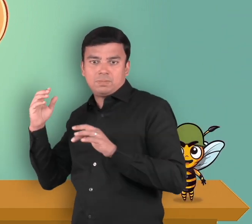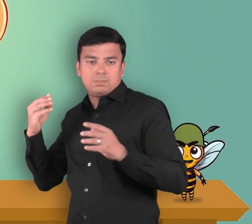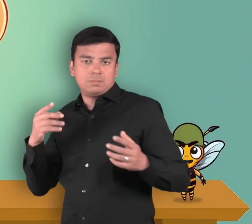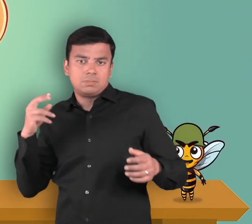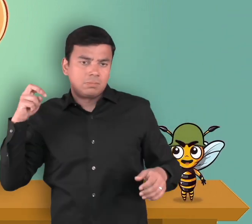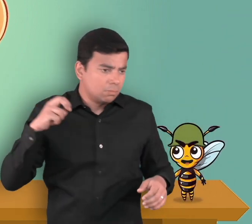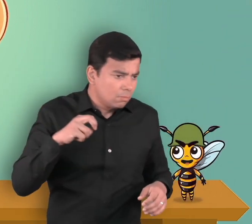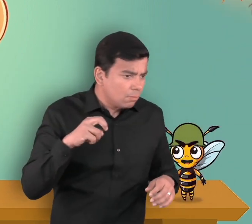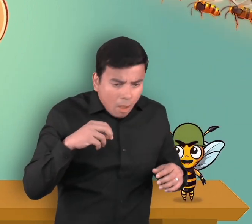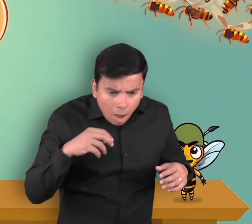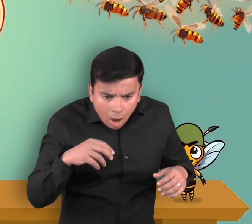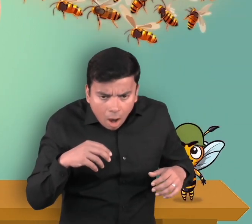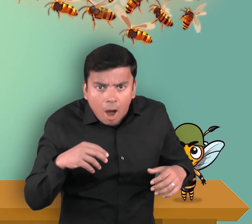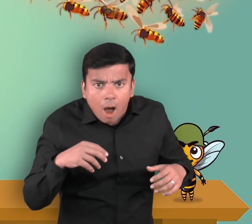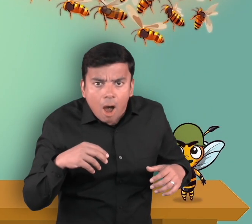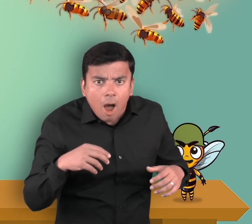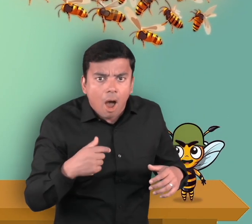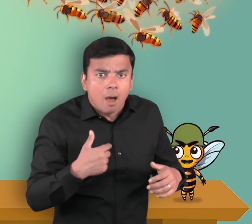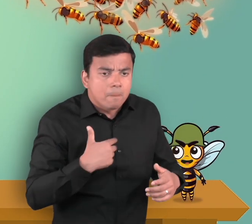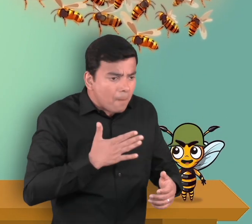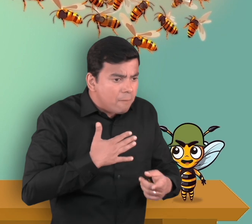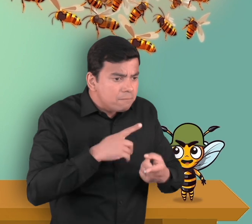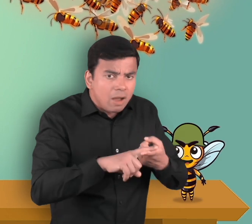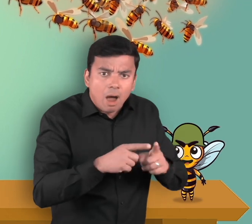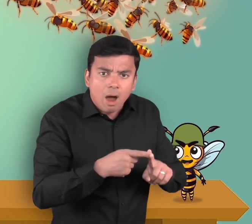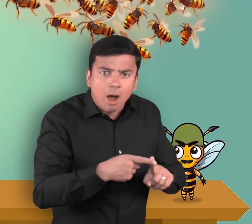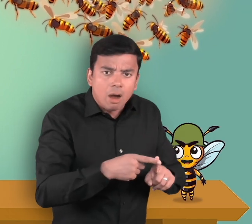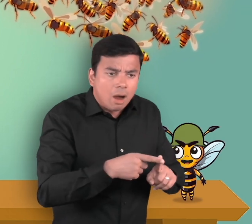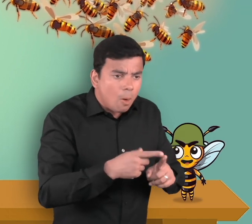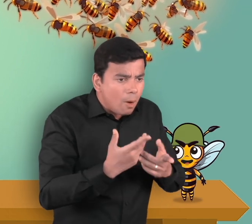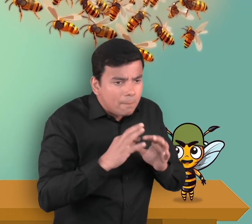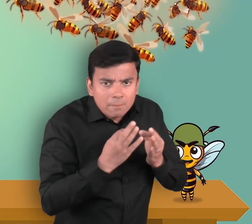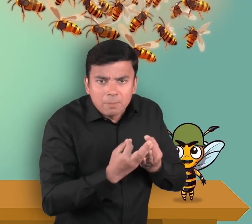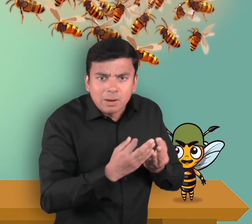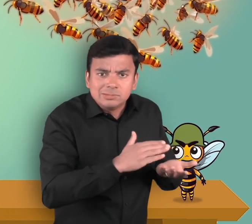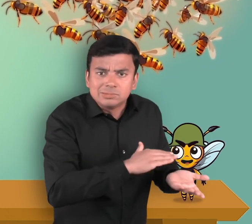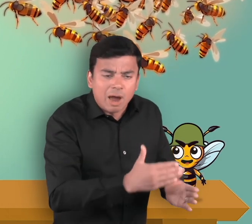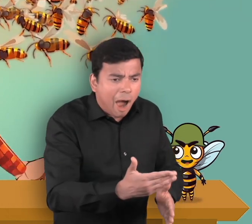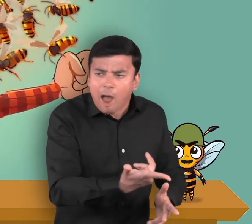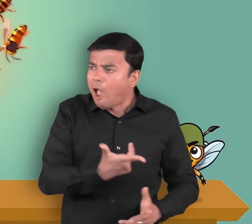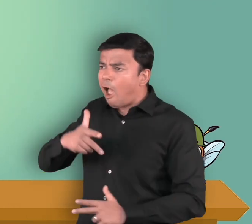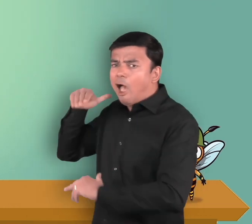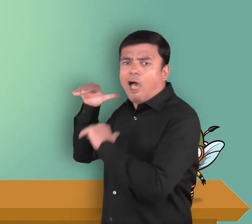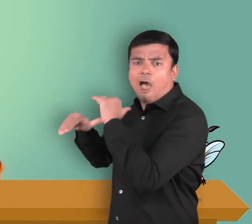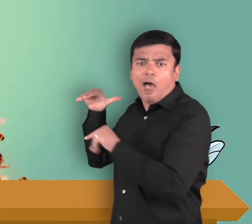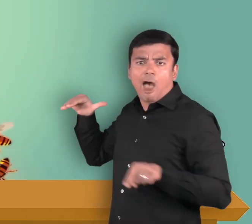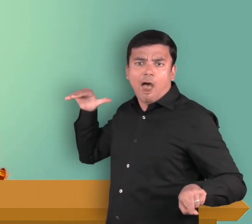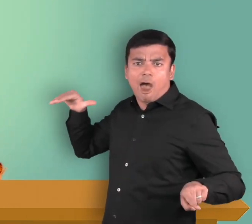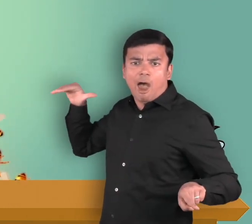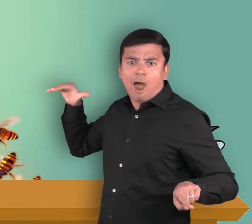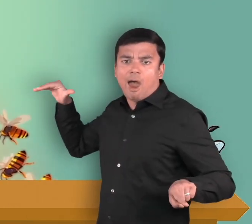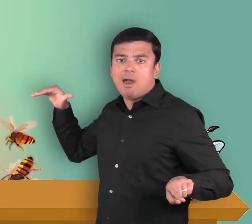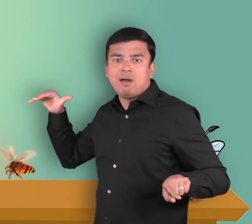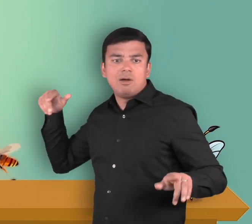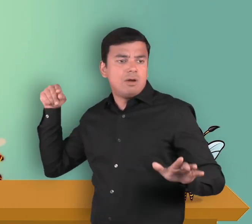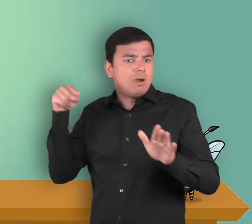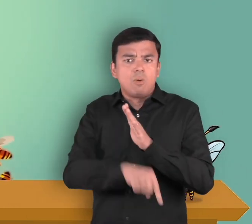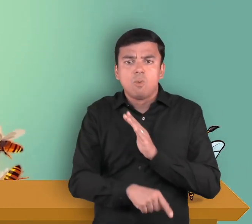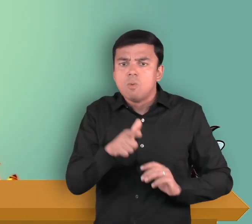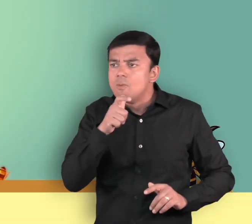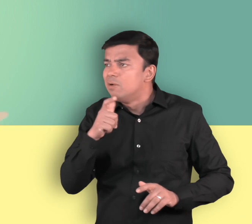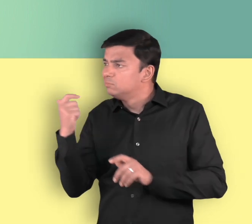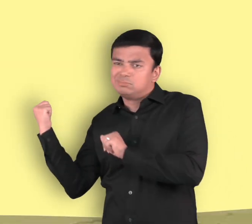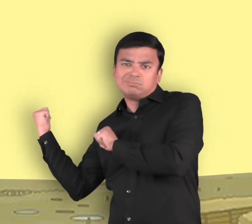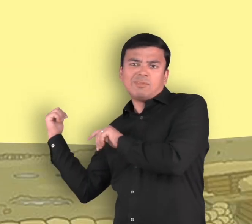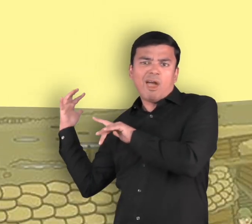comrade has fallen, making them more aggressive. The other wasps will begin to swarm to avenge the death of their